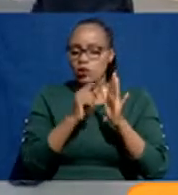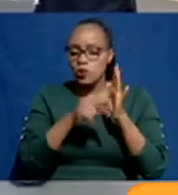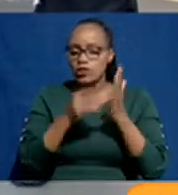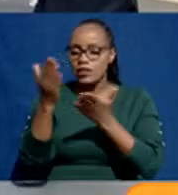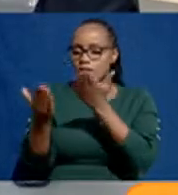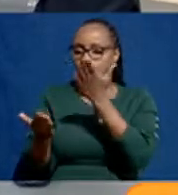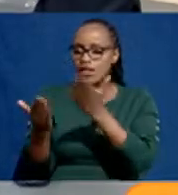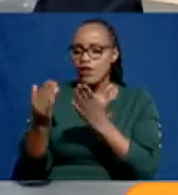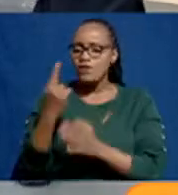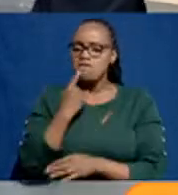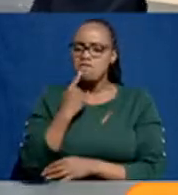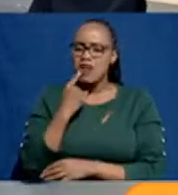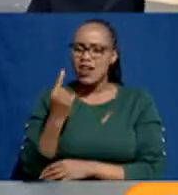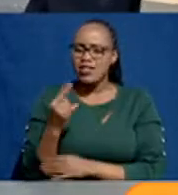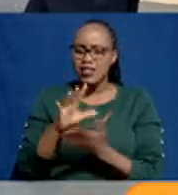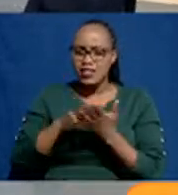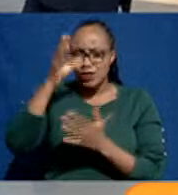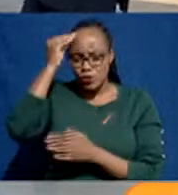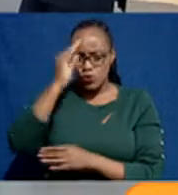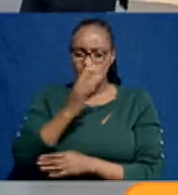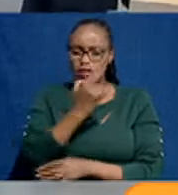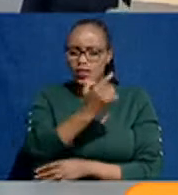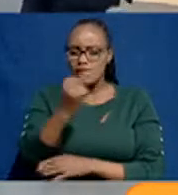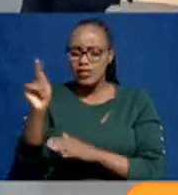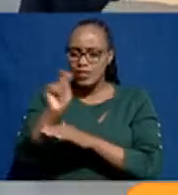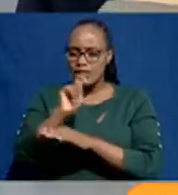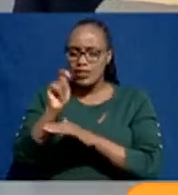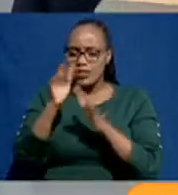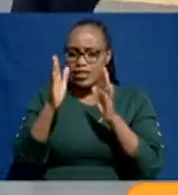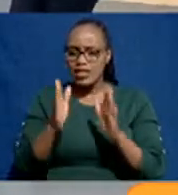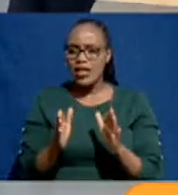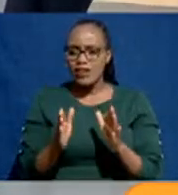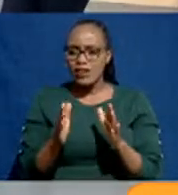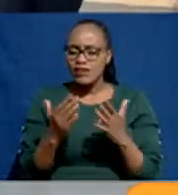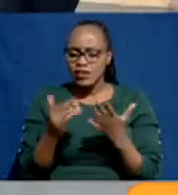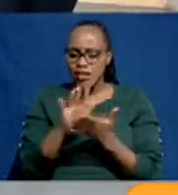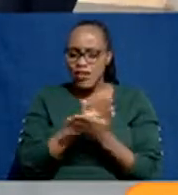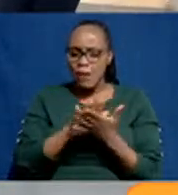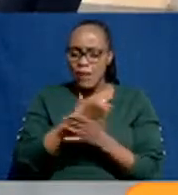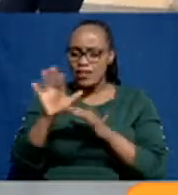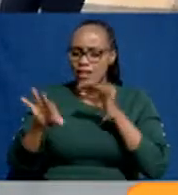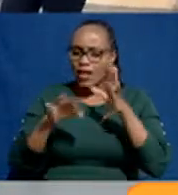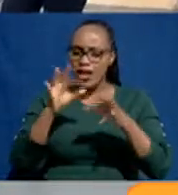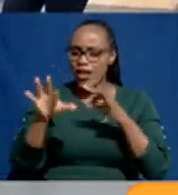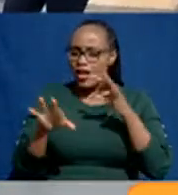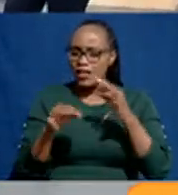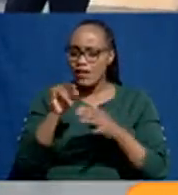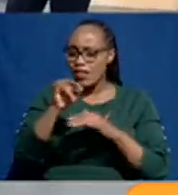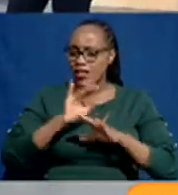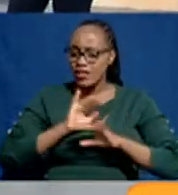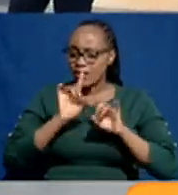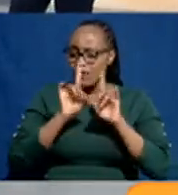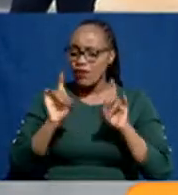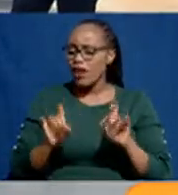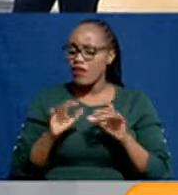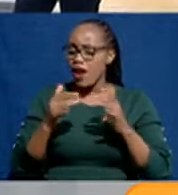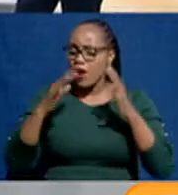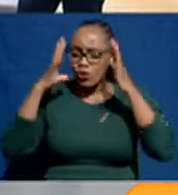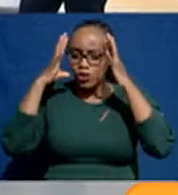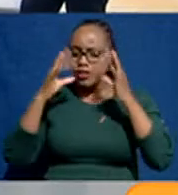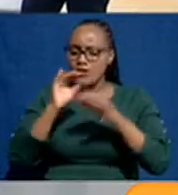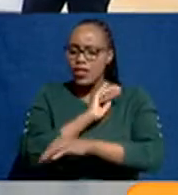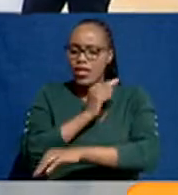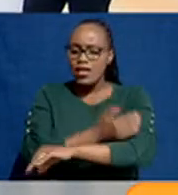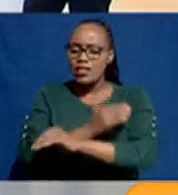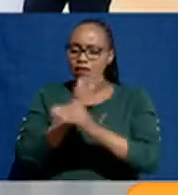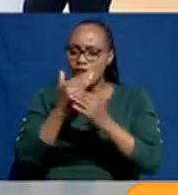average of 100 students per trainer, basic analysis. Is that enough? How are determining the capacities?